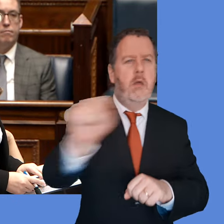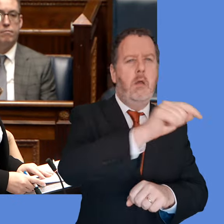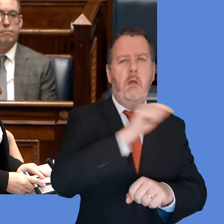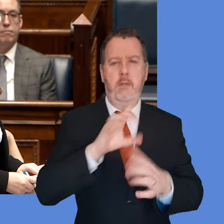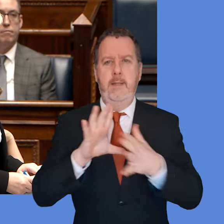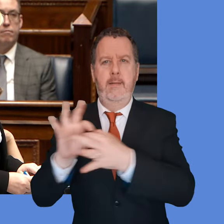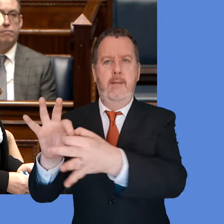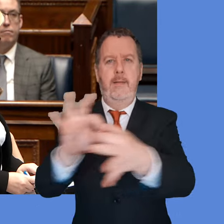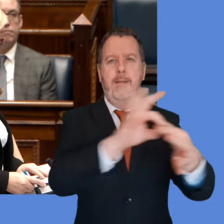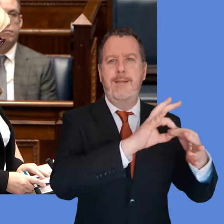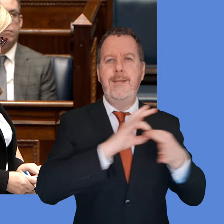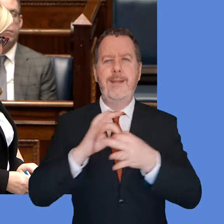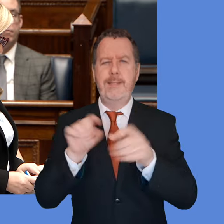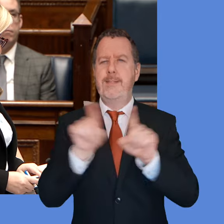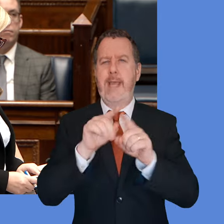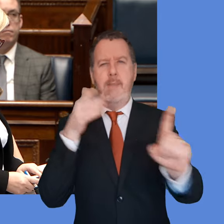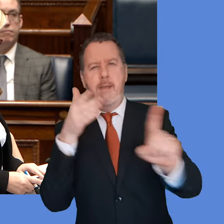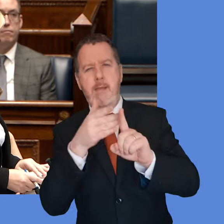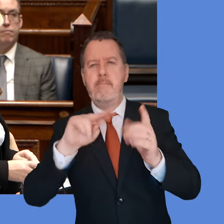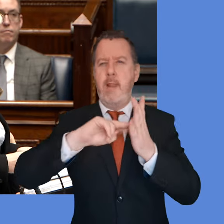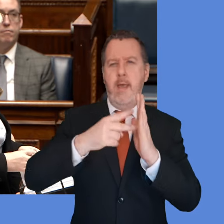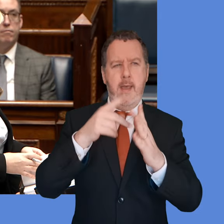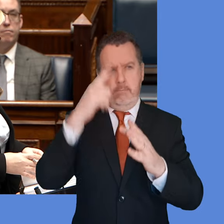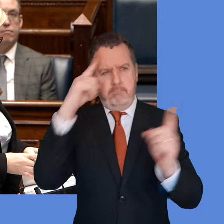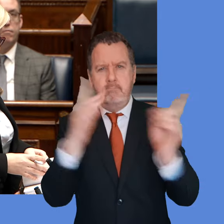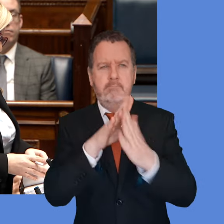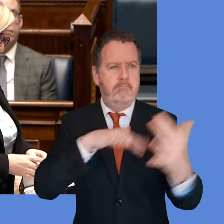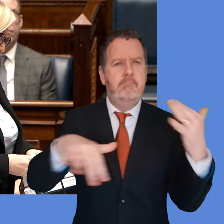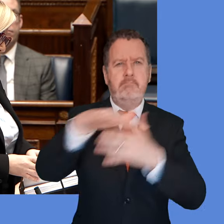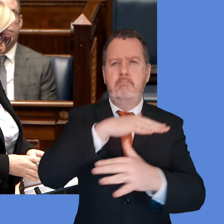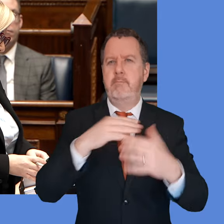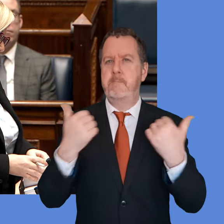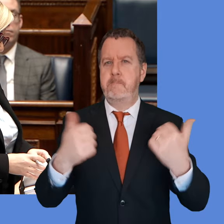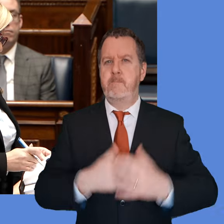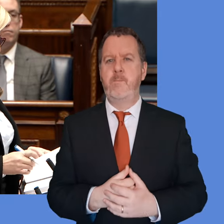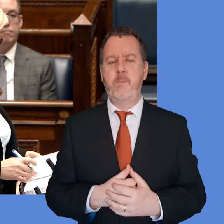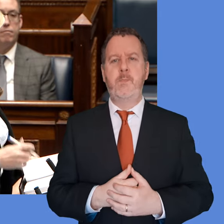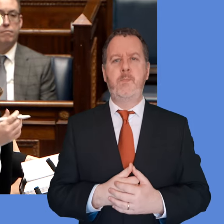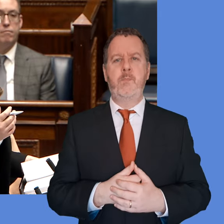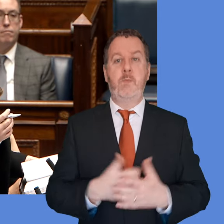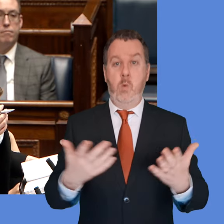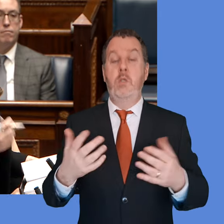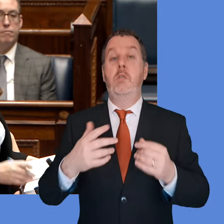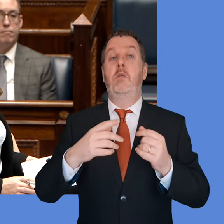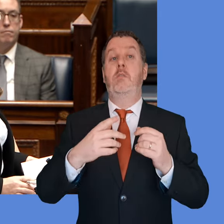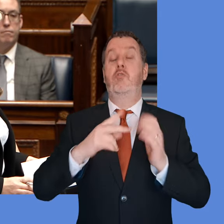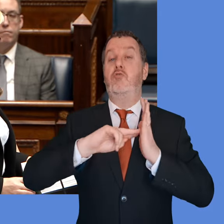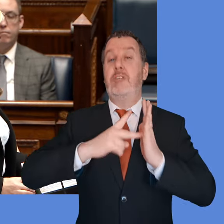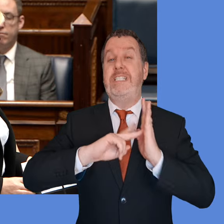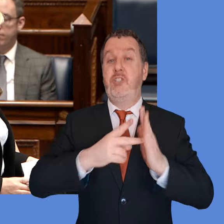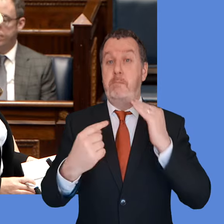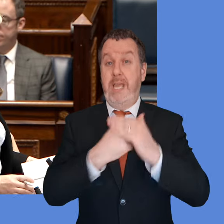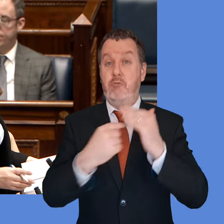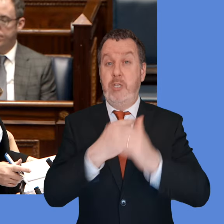in that. Everybody's working to the same plan, so work in terms of the Strategic